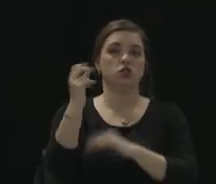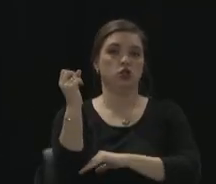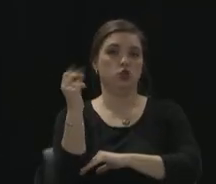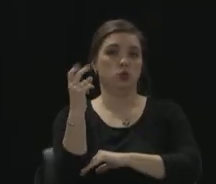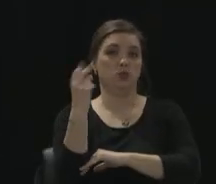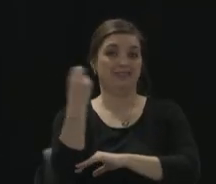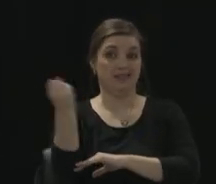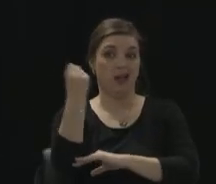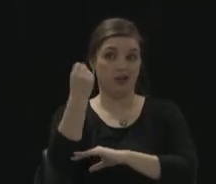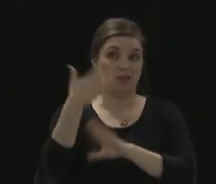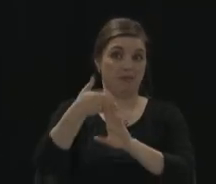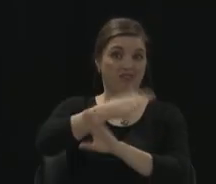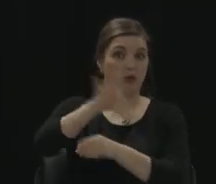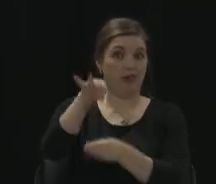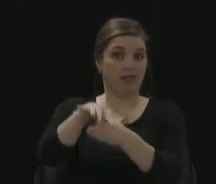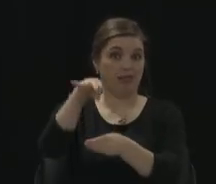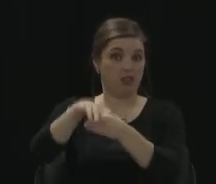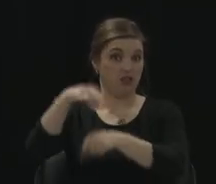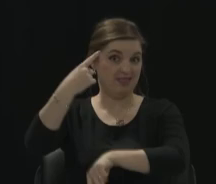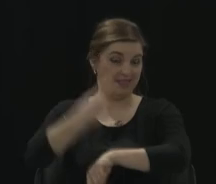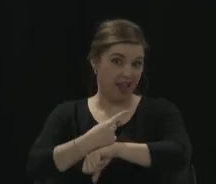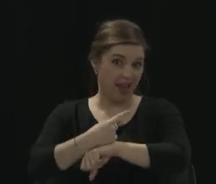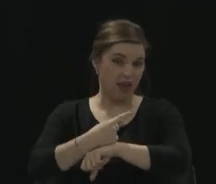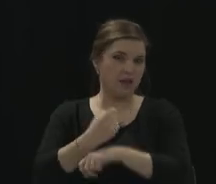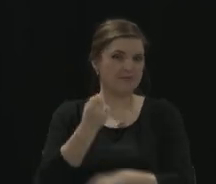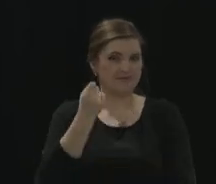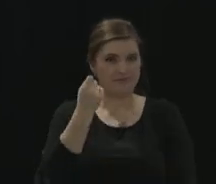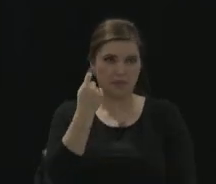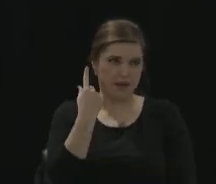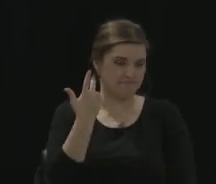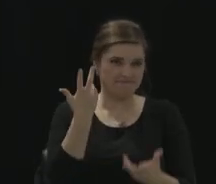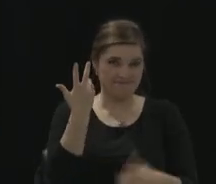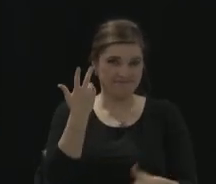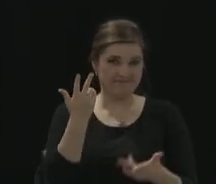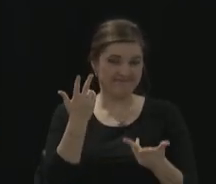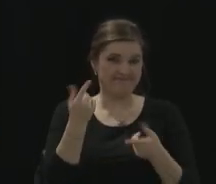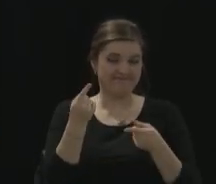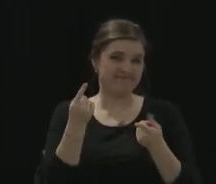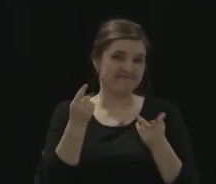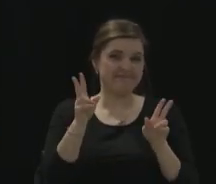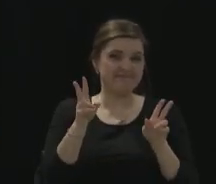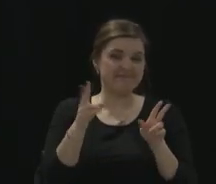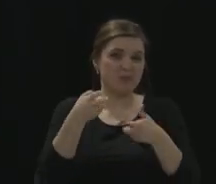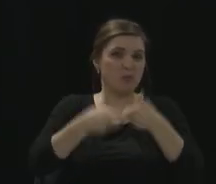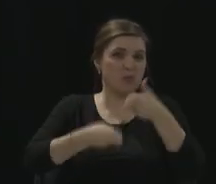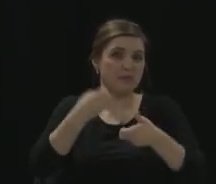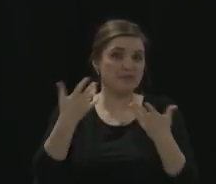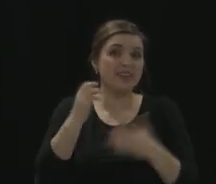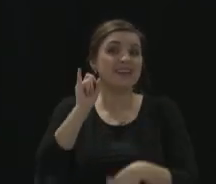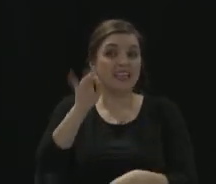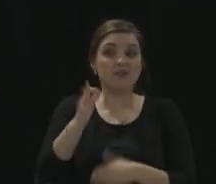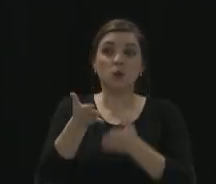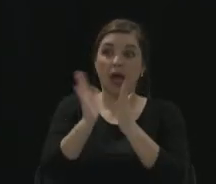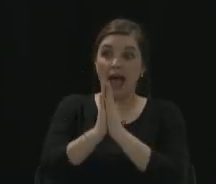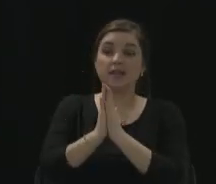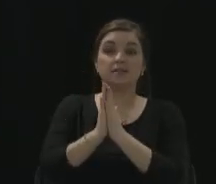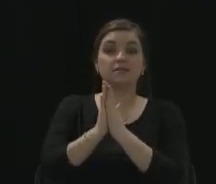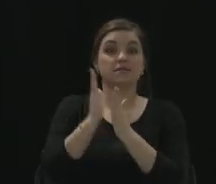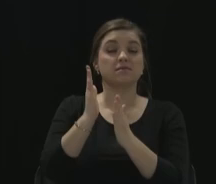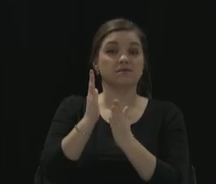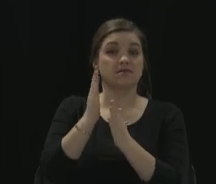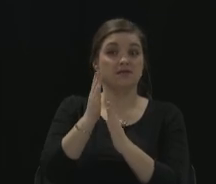the problem with that is that it's just a practical issue is that if you ask for it on noon on Sunday, I can't guarantee that,